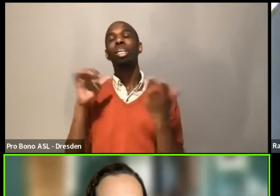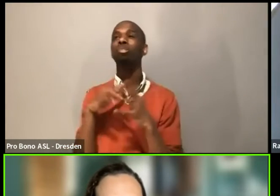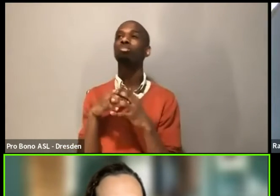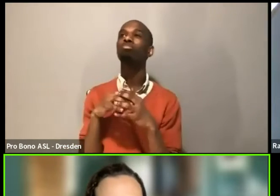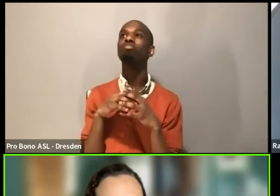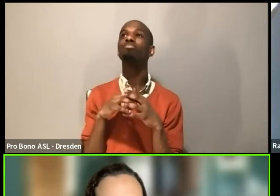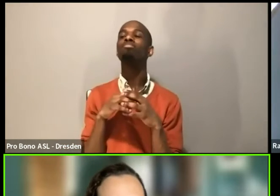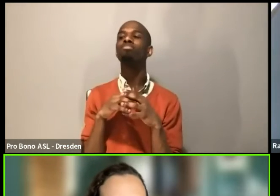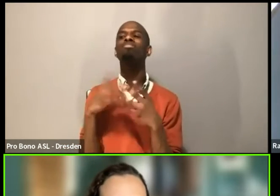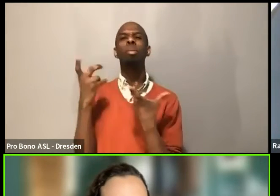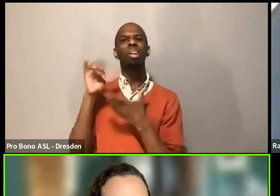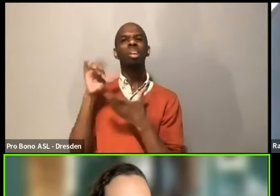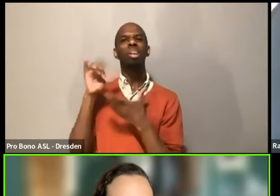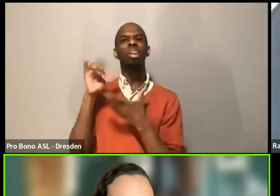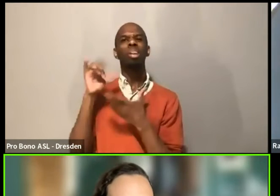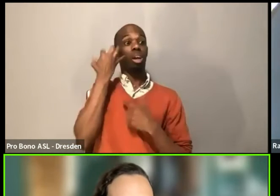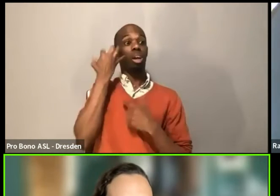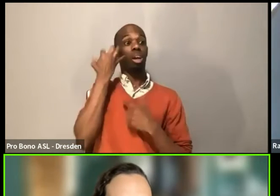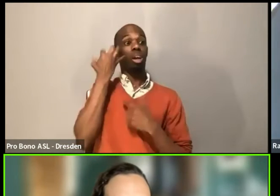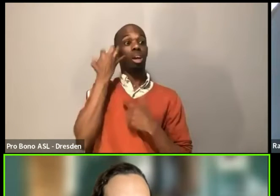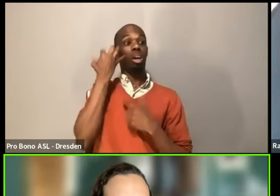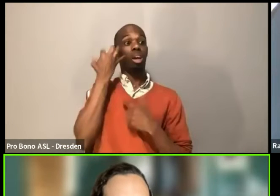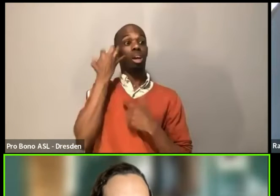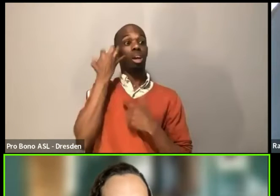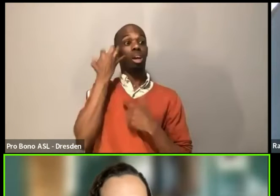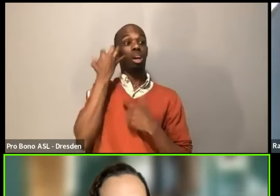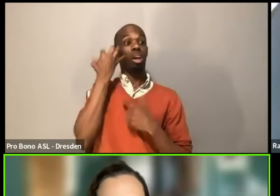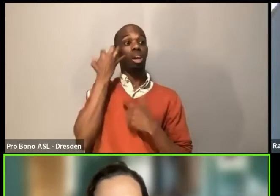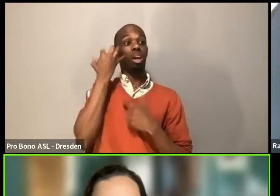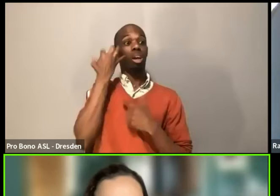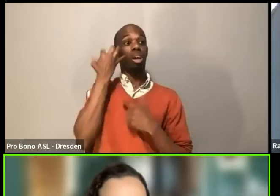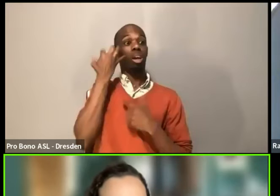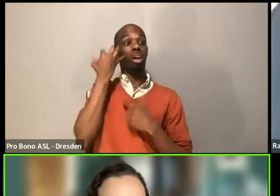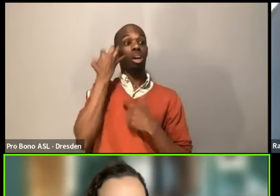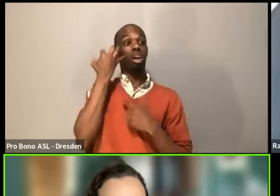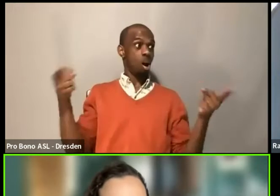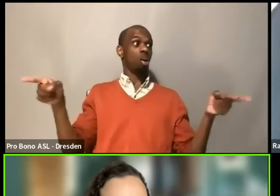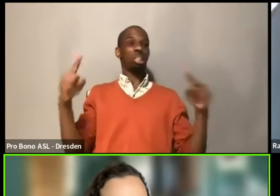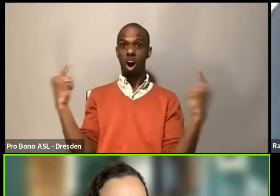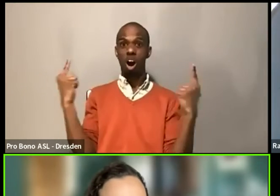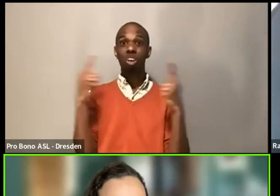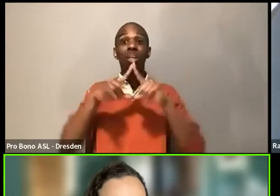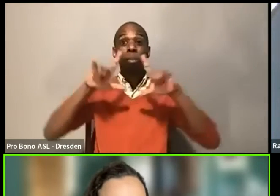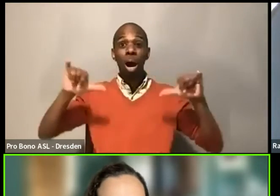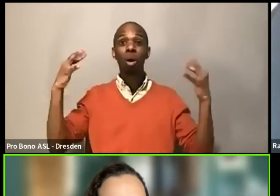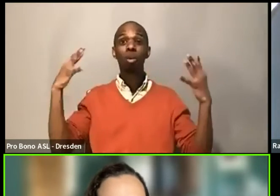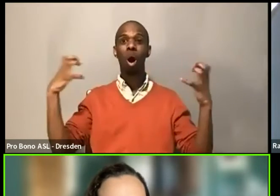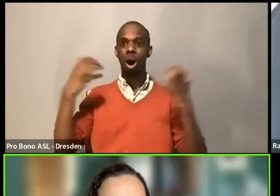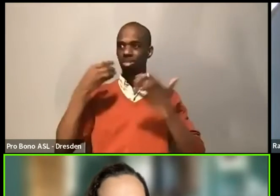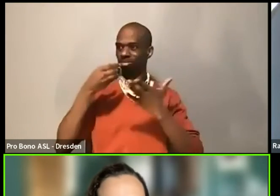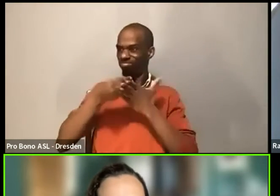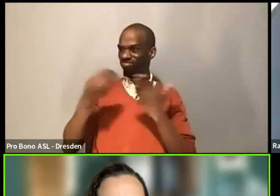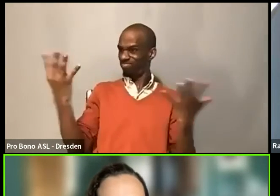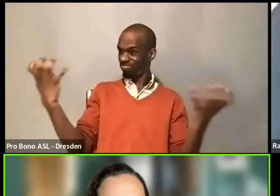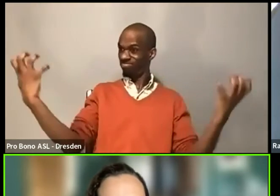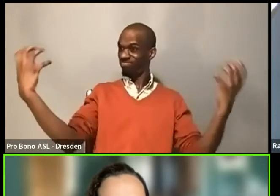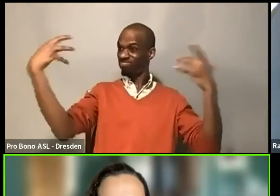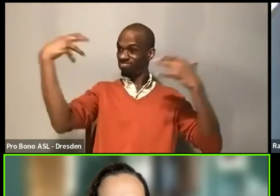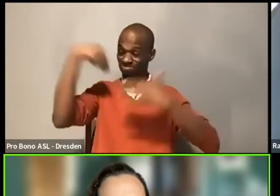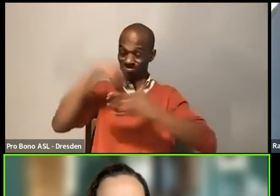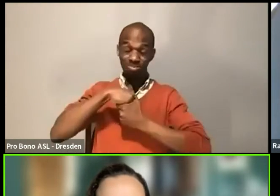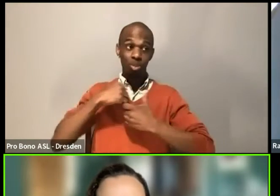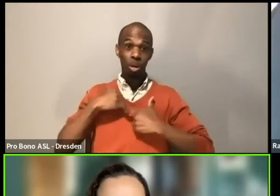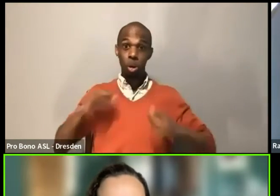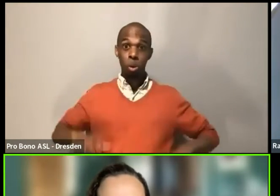to take it at the right time or something. Uh, but I feel like then we, you know, we'll have the, but it's just less than